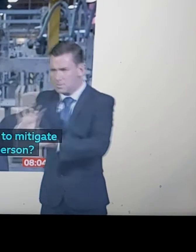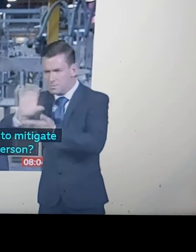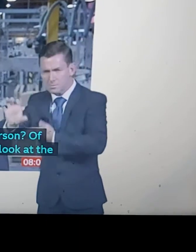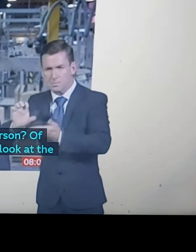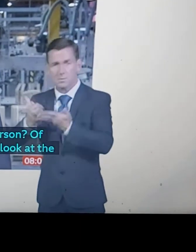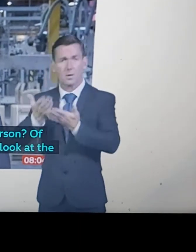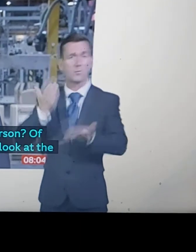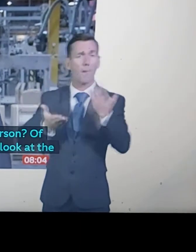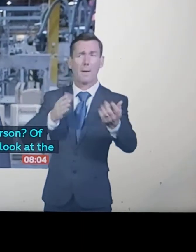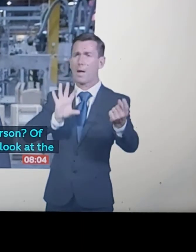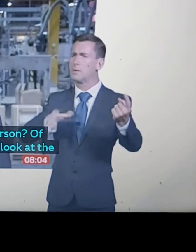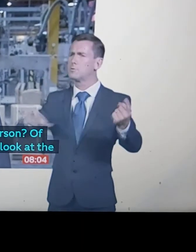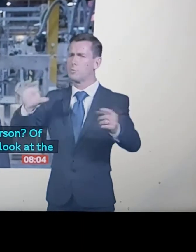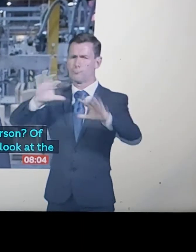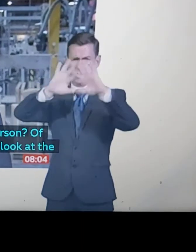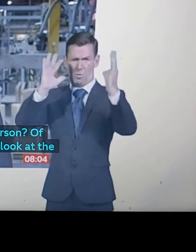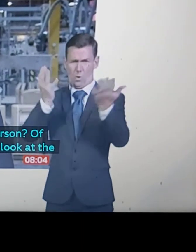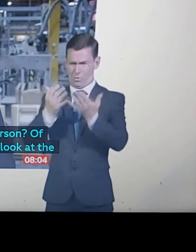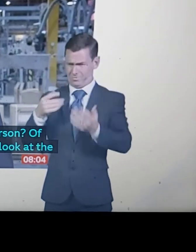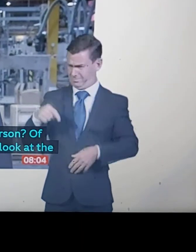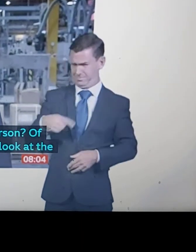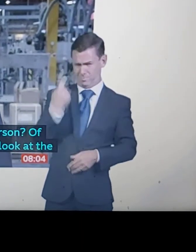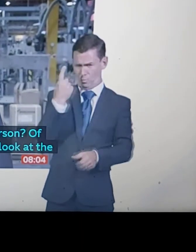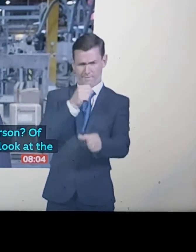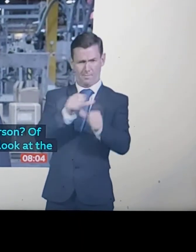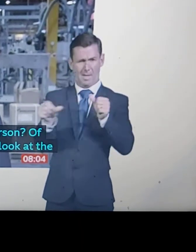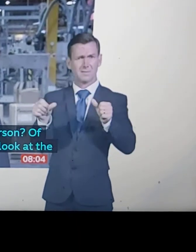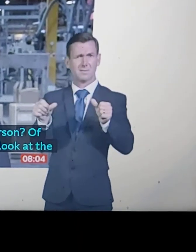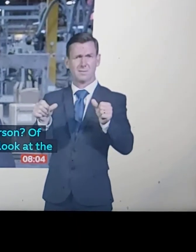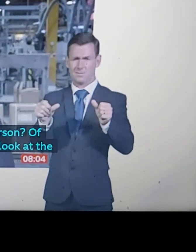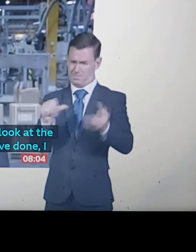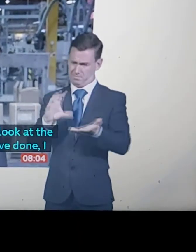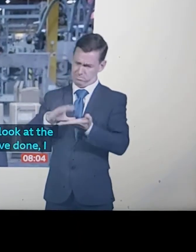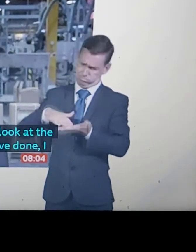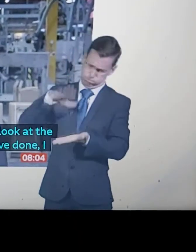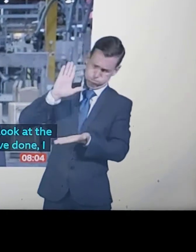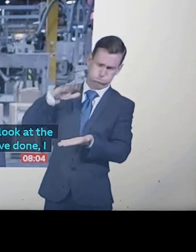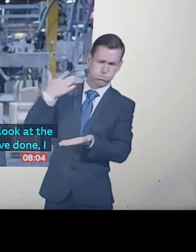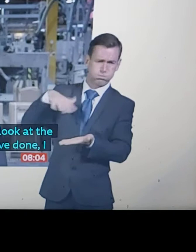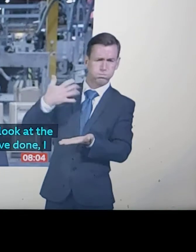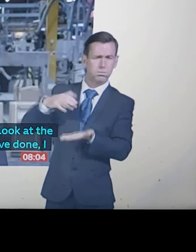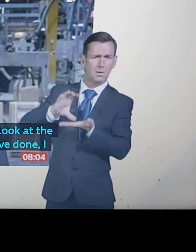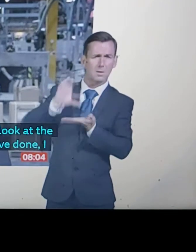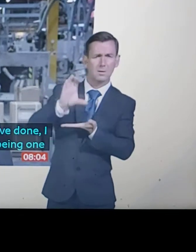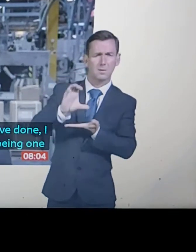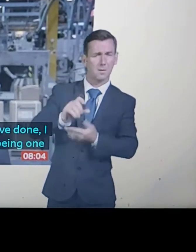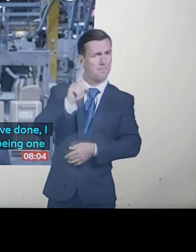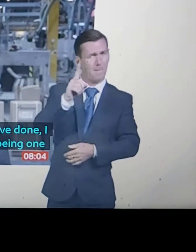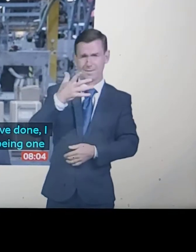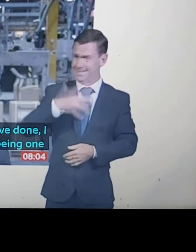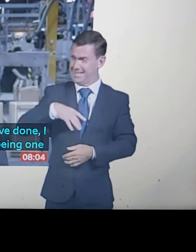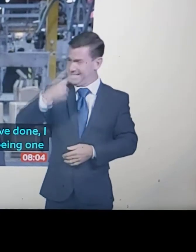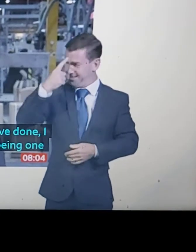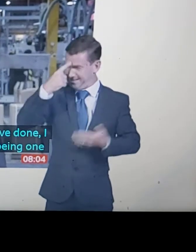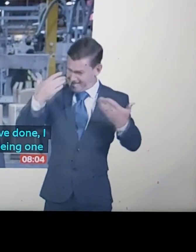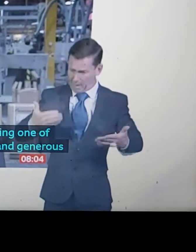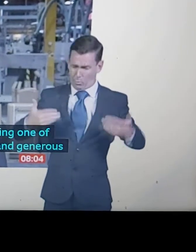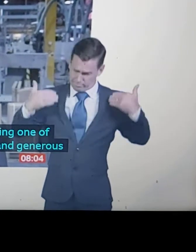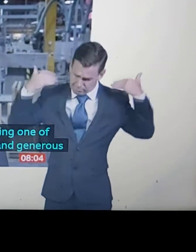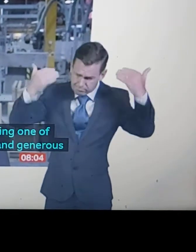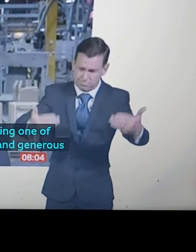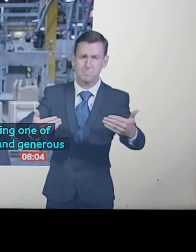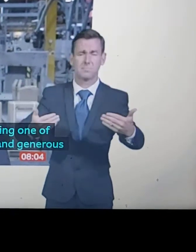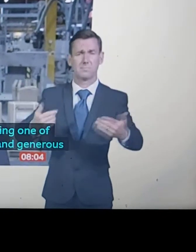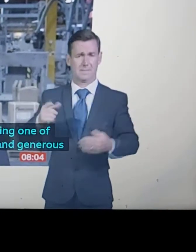of the most comprehensive and generous set of interventions out of any country in the world. But we now need to look forward, and which is why yesterday